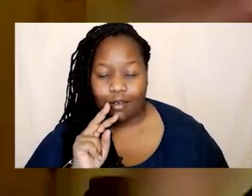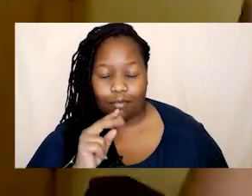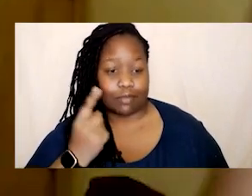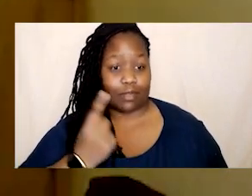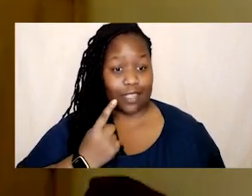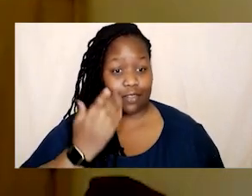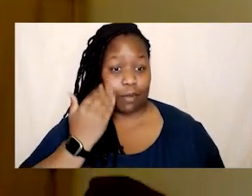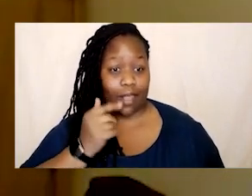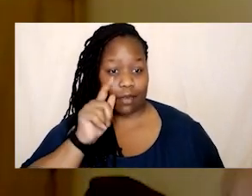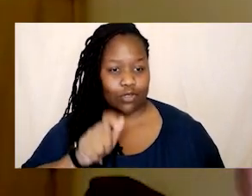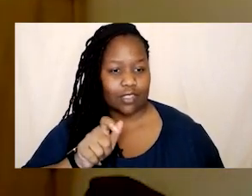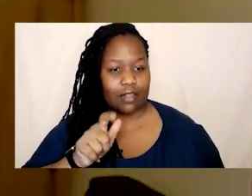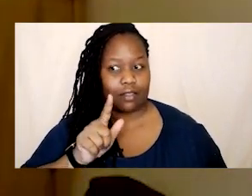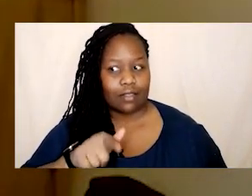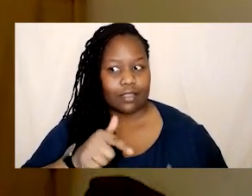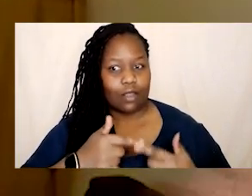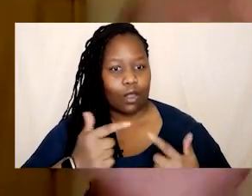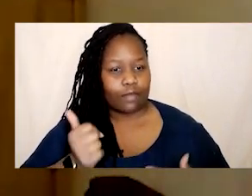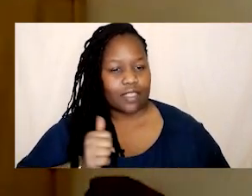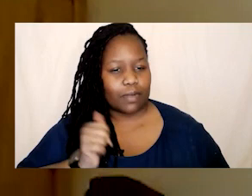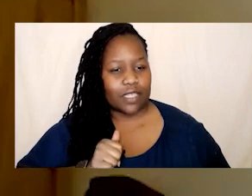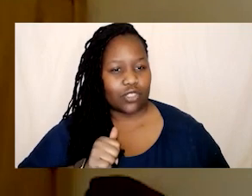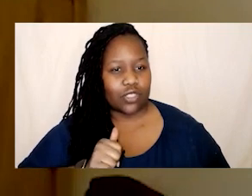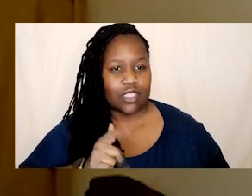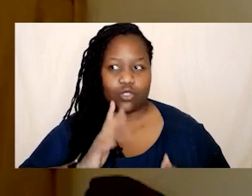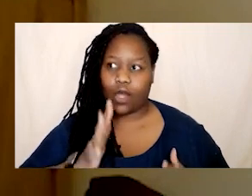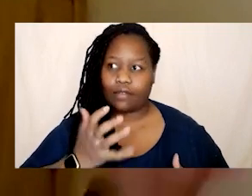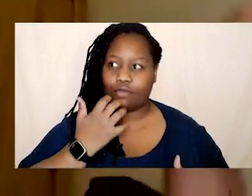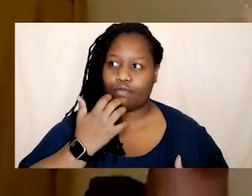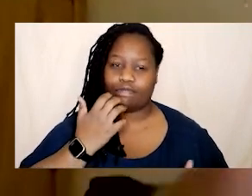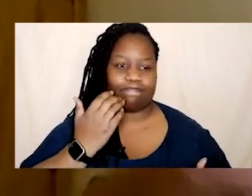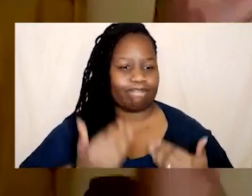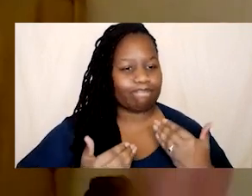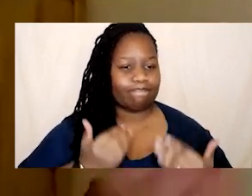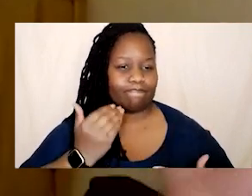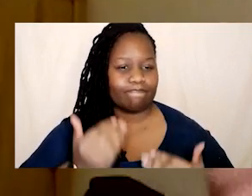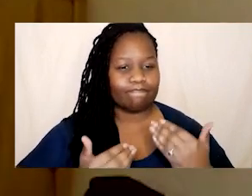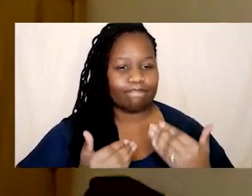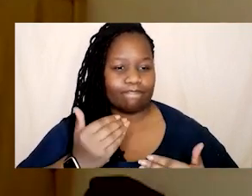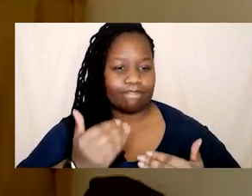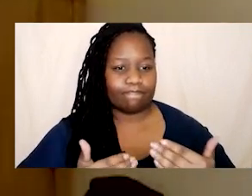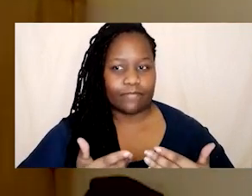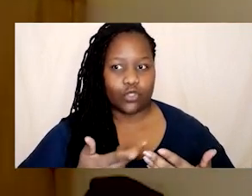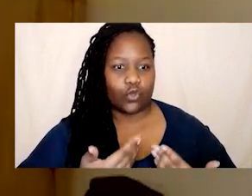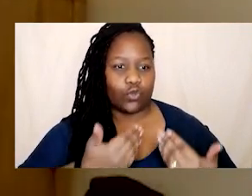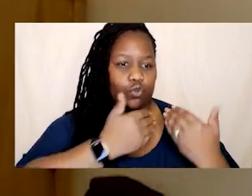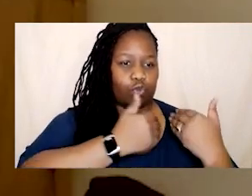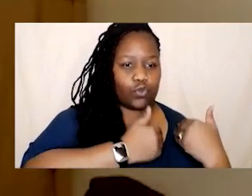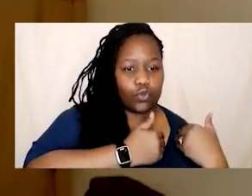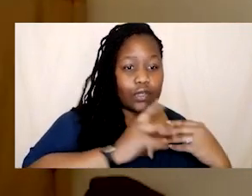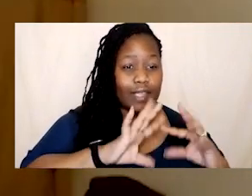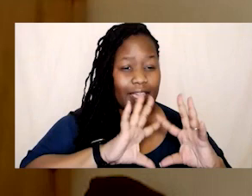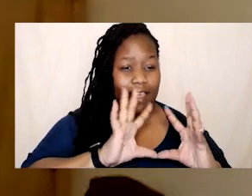that's what the expectation is on you you know to persevere to you know to take everything on your back until you